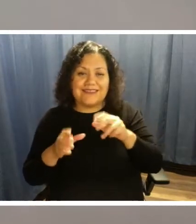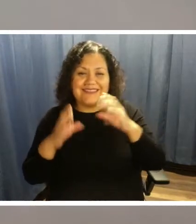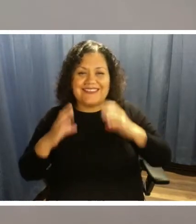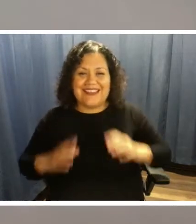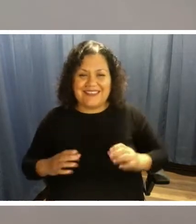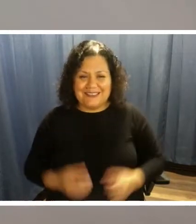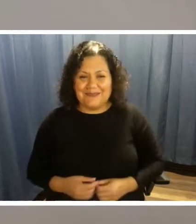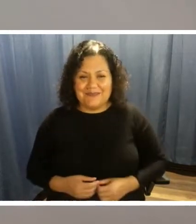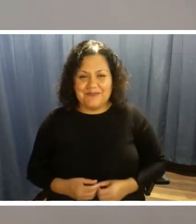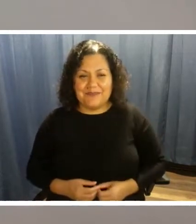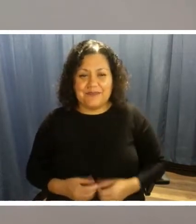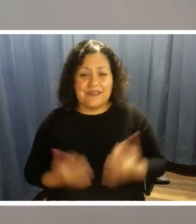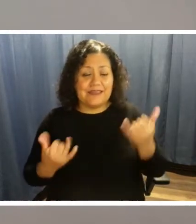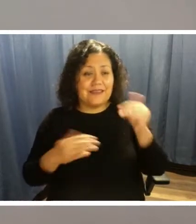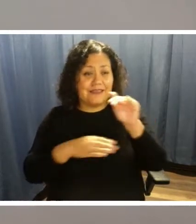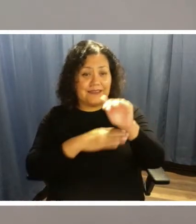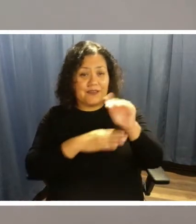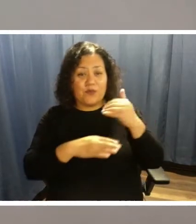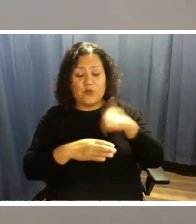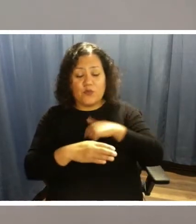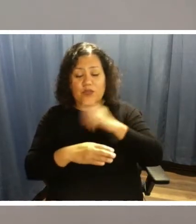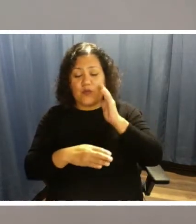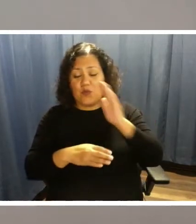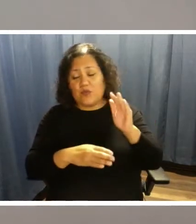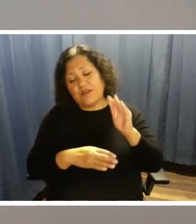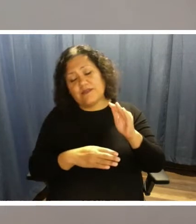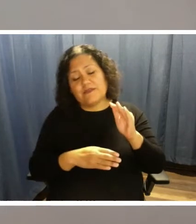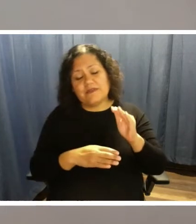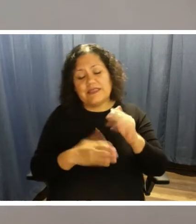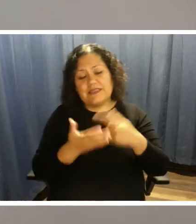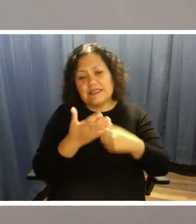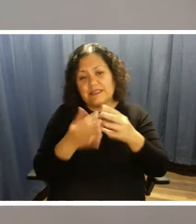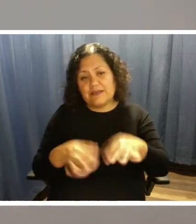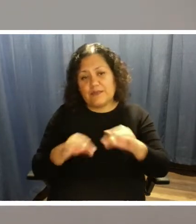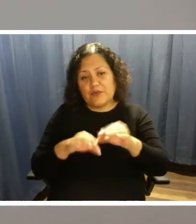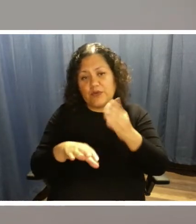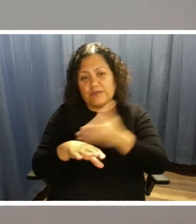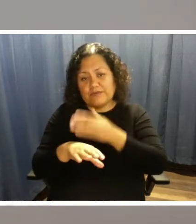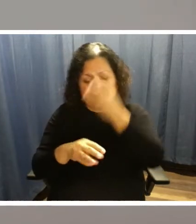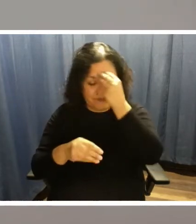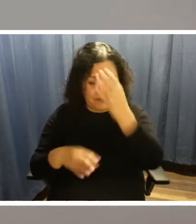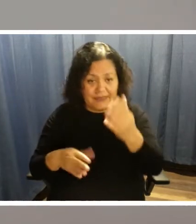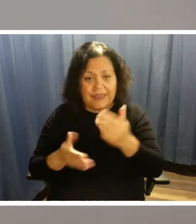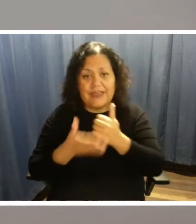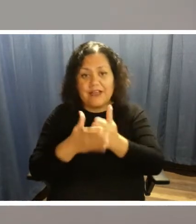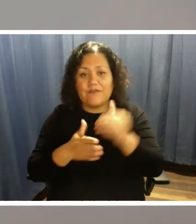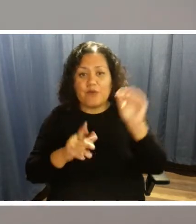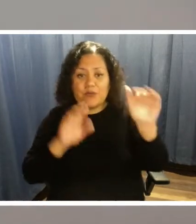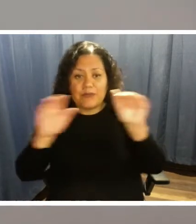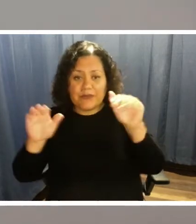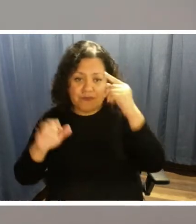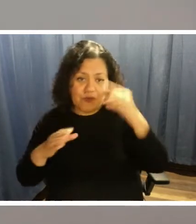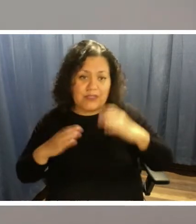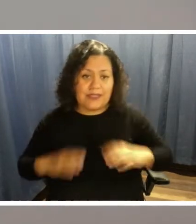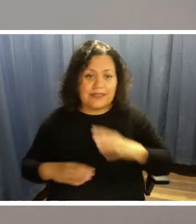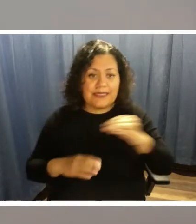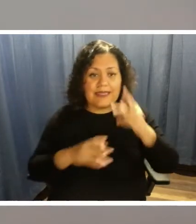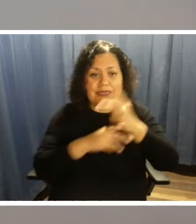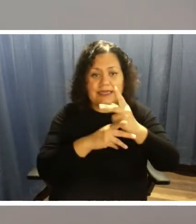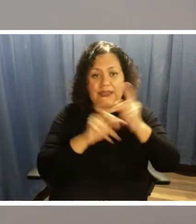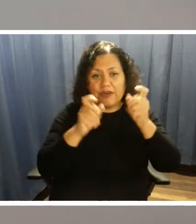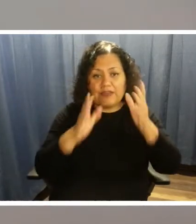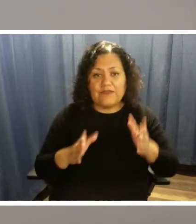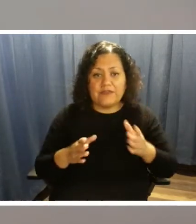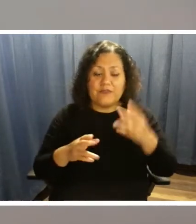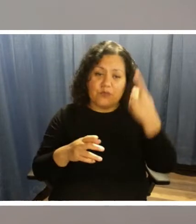This afternoon, will be discussing some important updates and helpful reminders for clients and caregivers about using VIA Trans